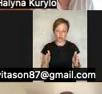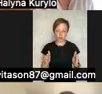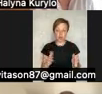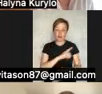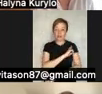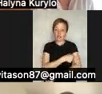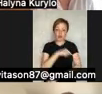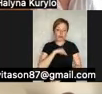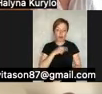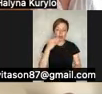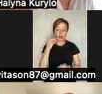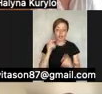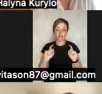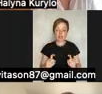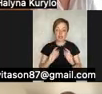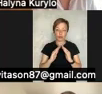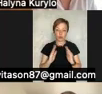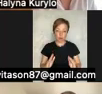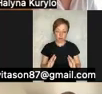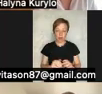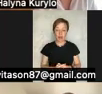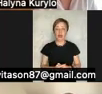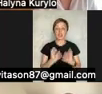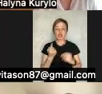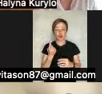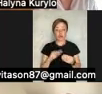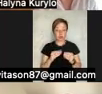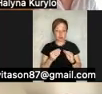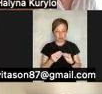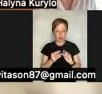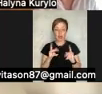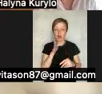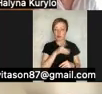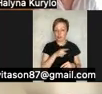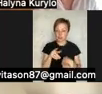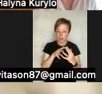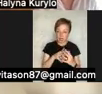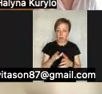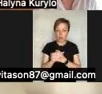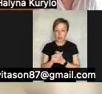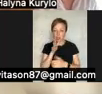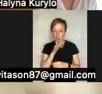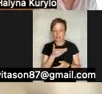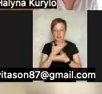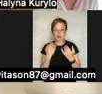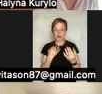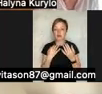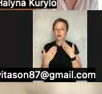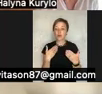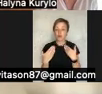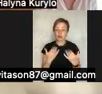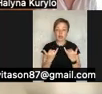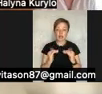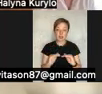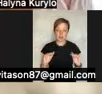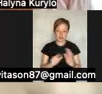try to stay in the corridor, it's physically and morally more acceptable and easier. Another problem, both